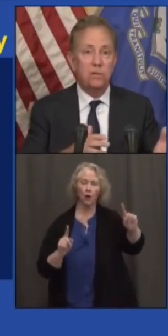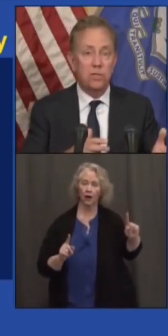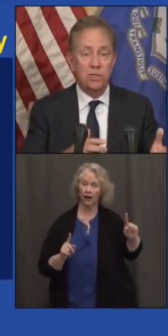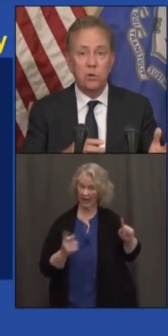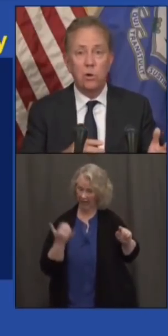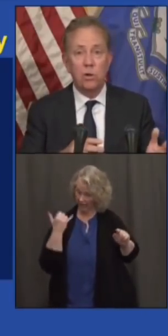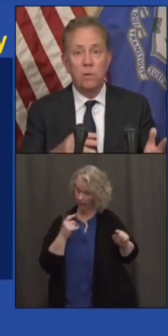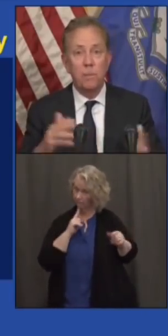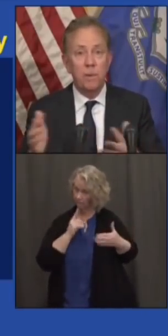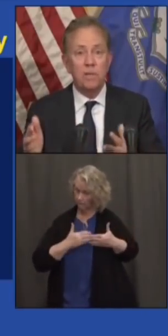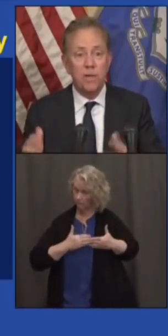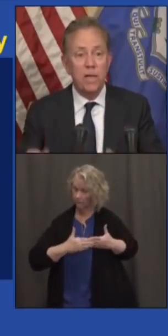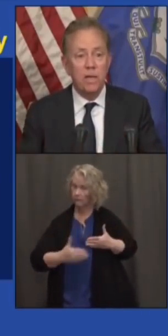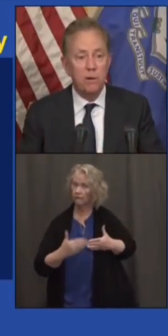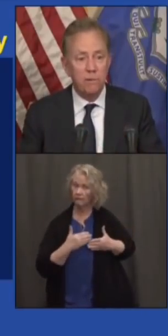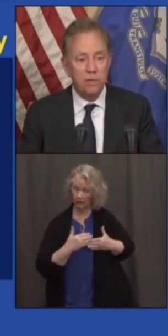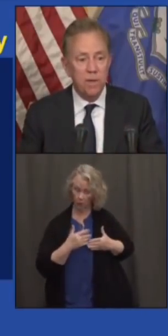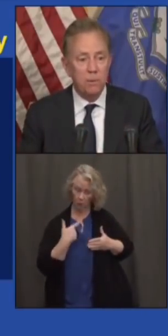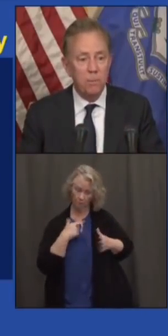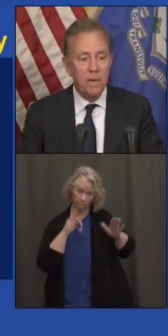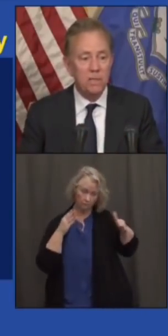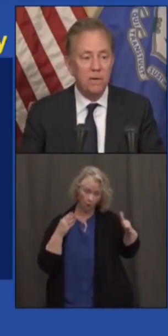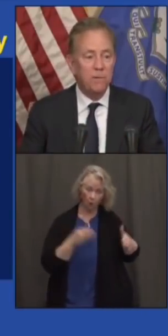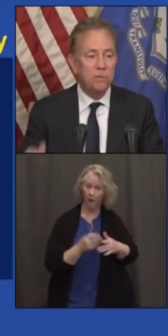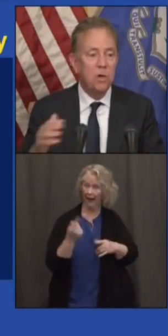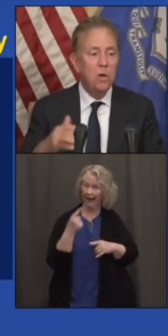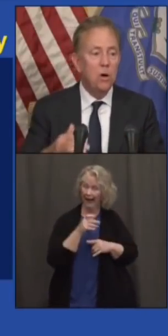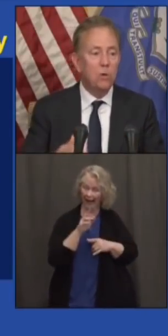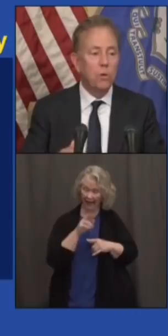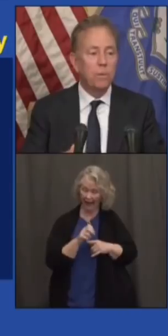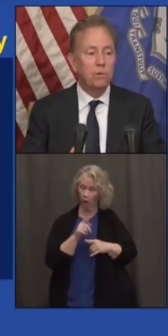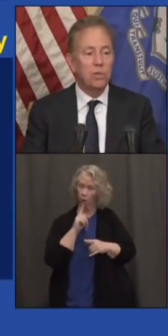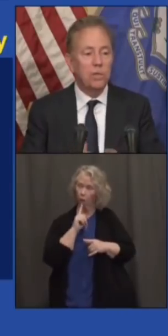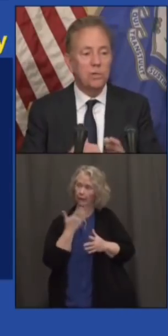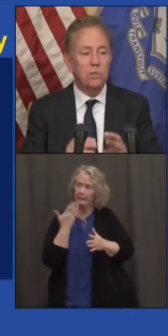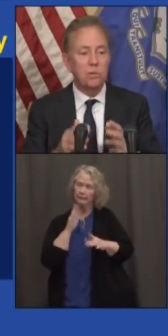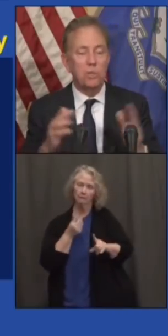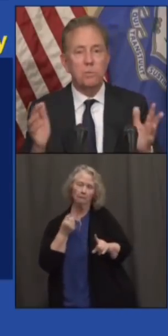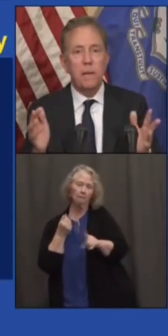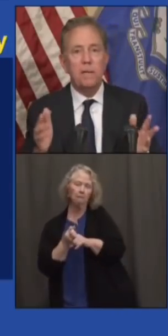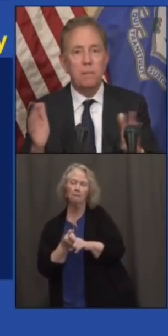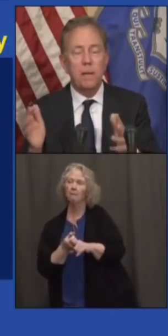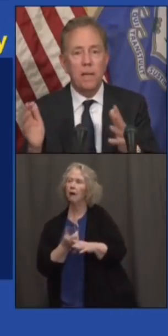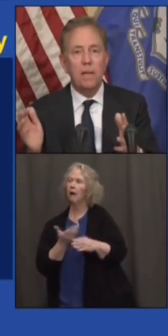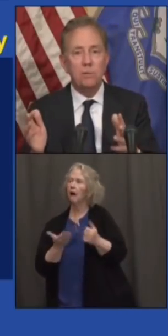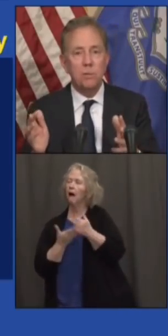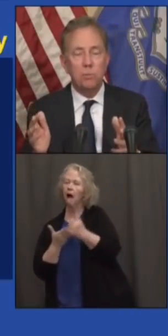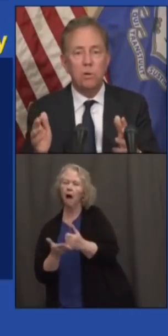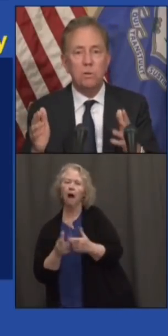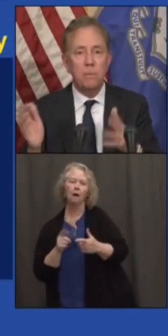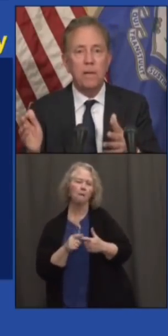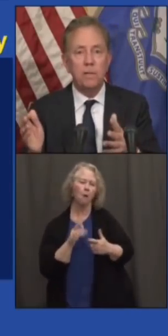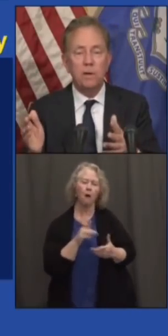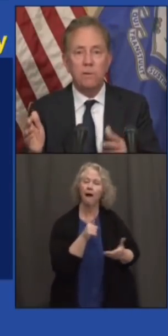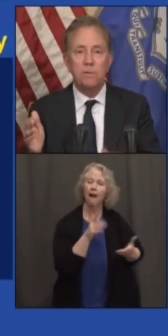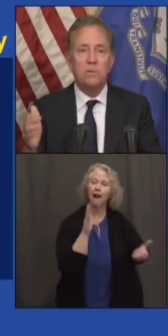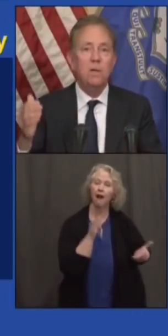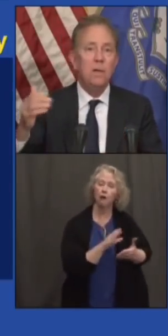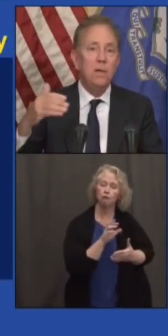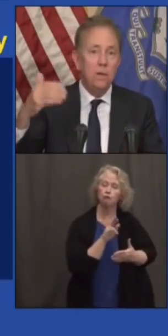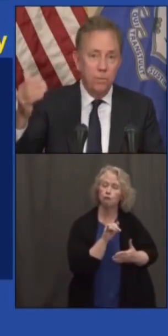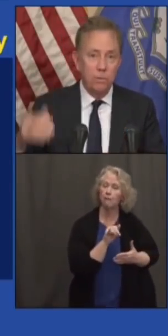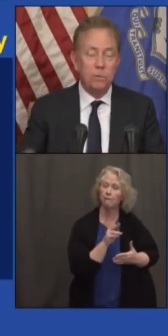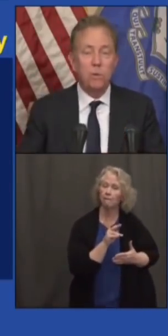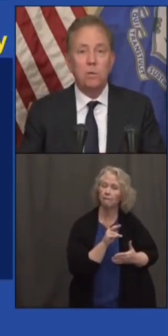that this historic commitment in daycare, for example, made a difference. Or criminal justice or expanding mental health support made a difference.